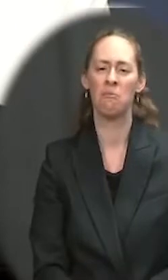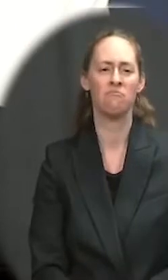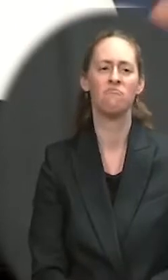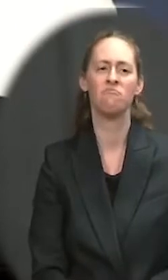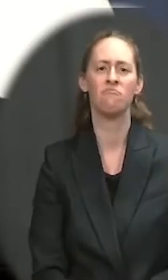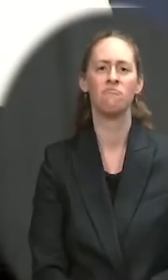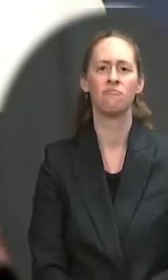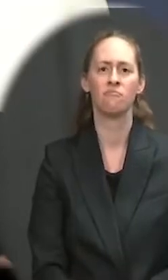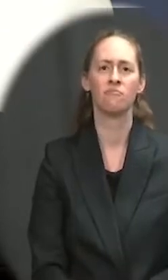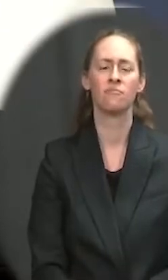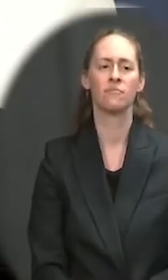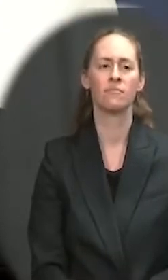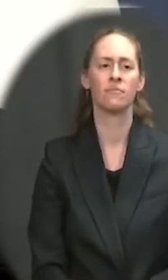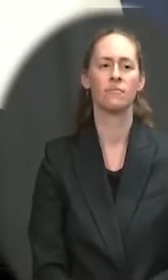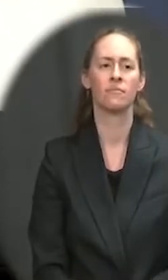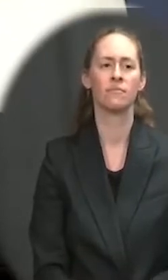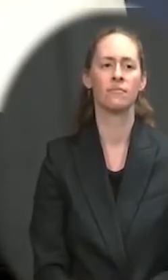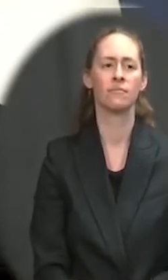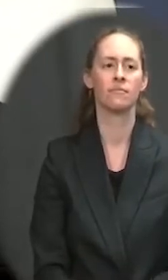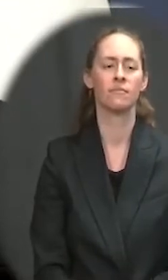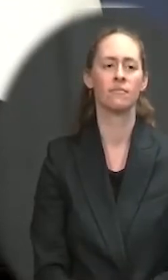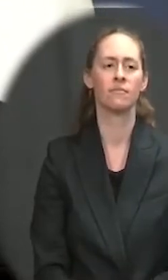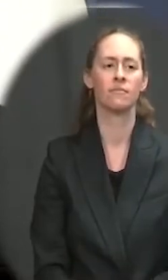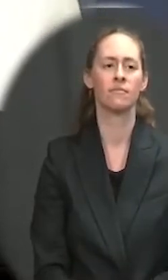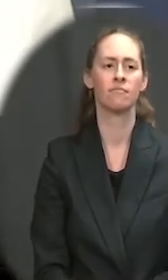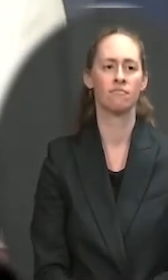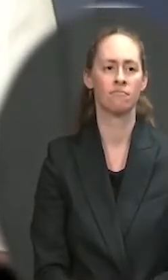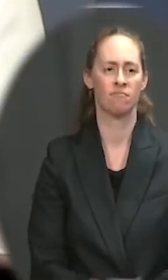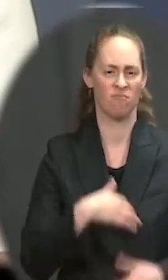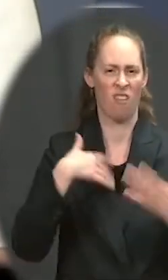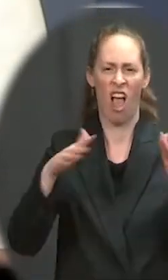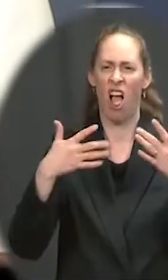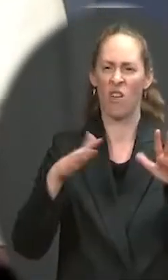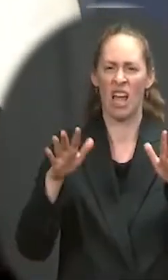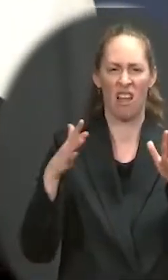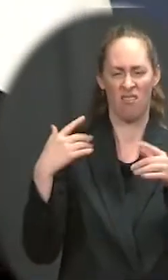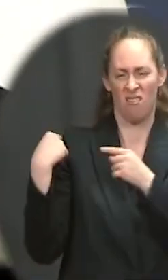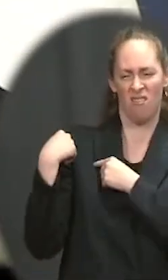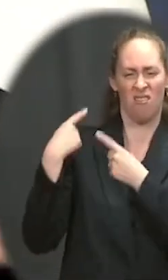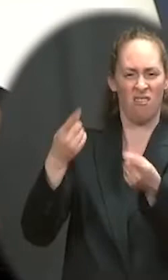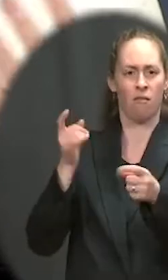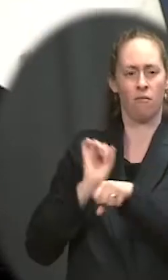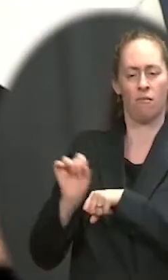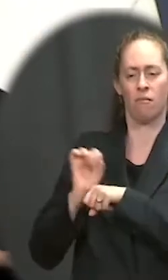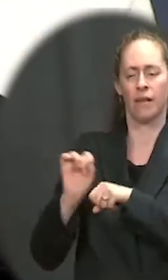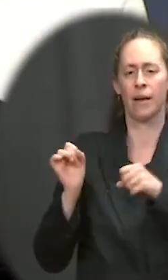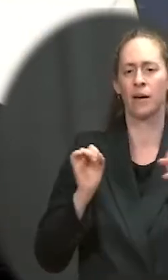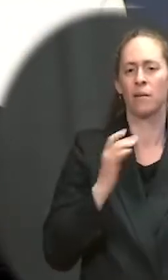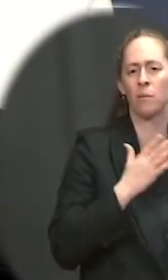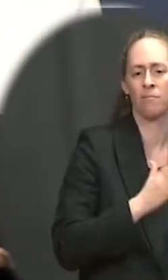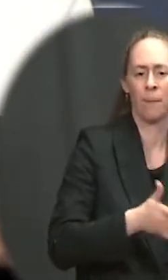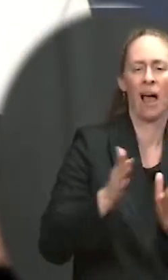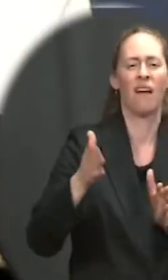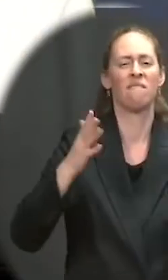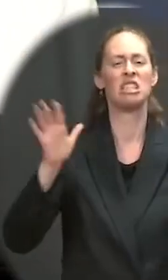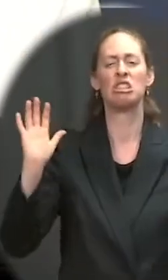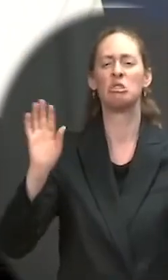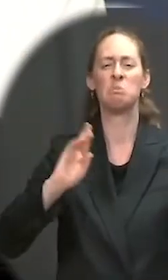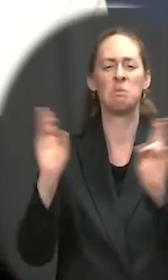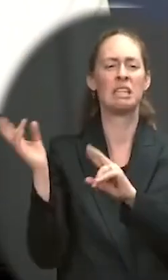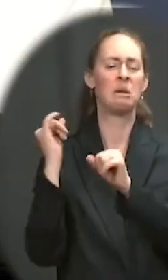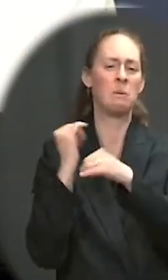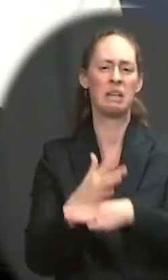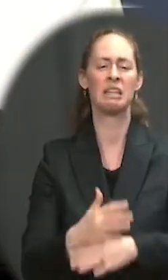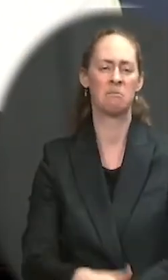a lack of, because we did a lot of work preparing for those needs. And I would say that, you know, there were some mass vaccination